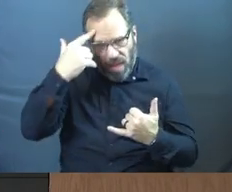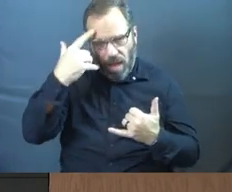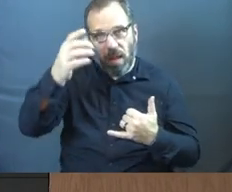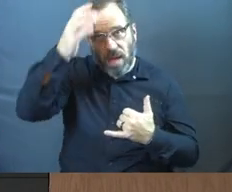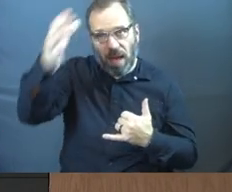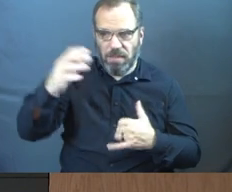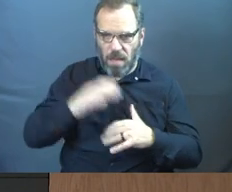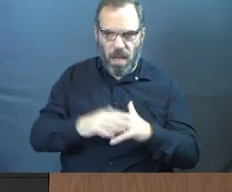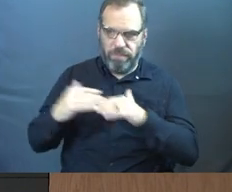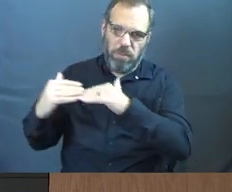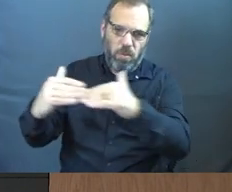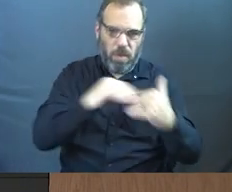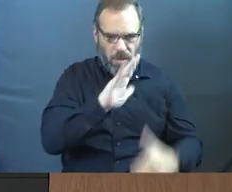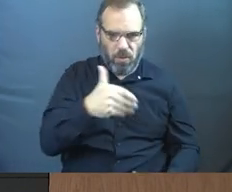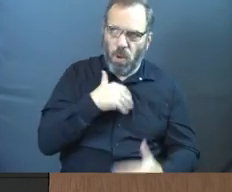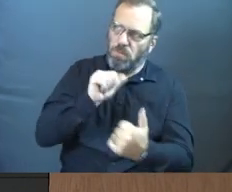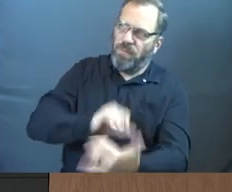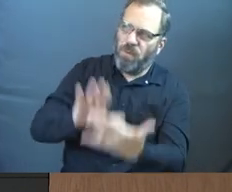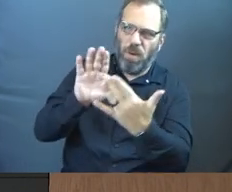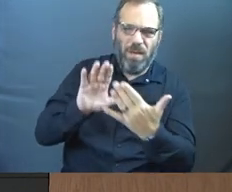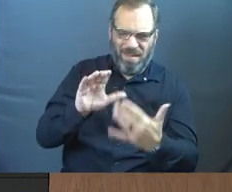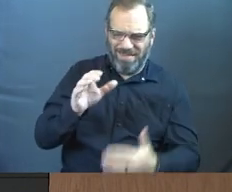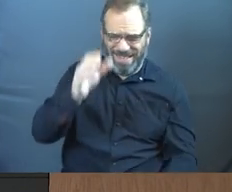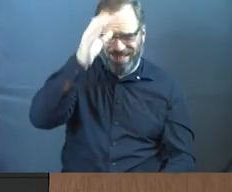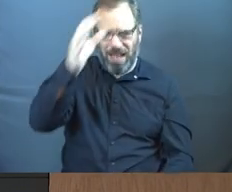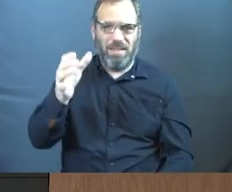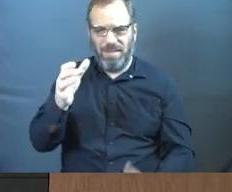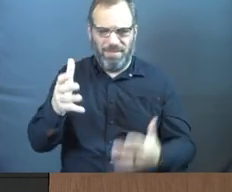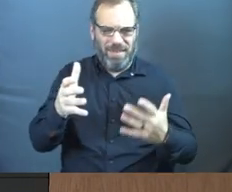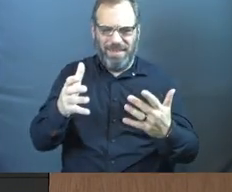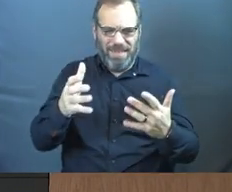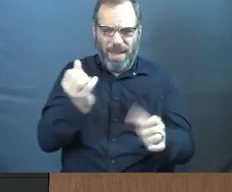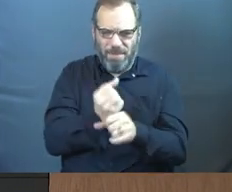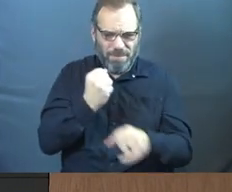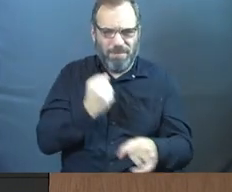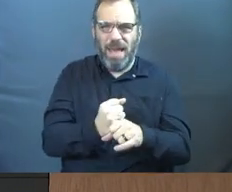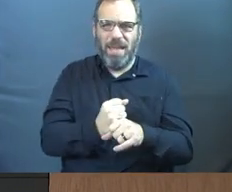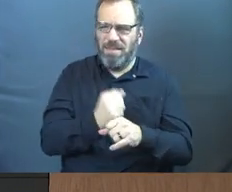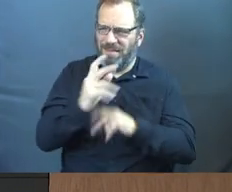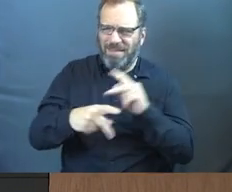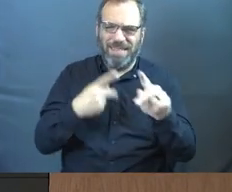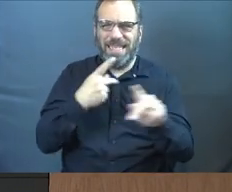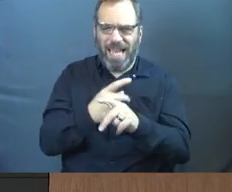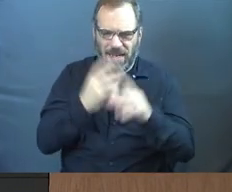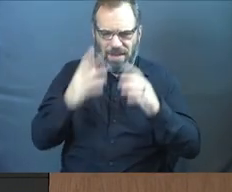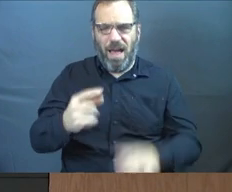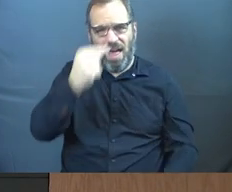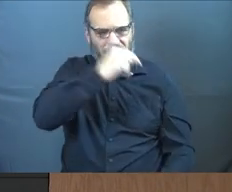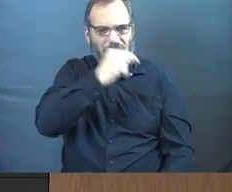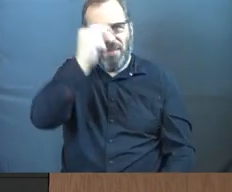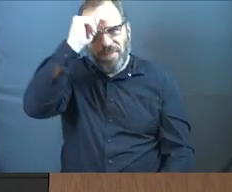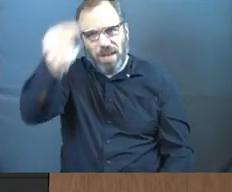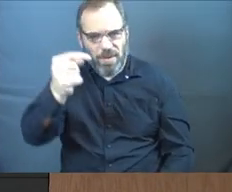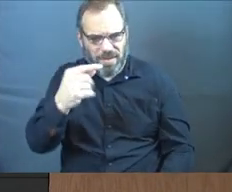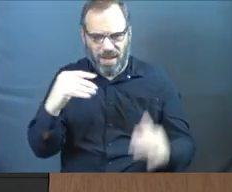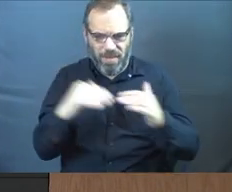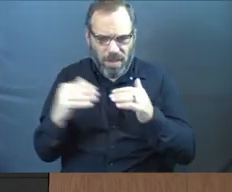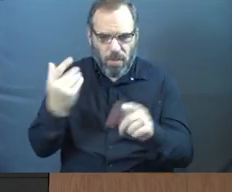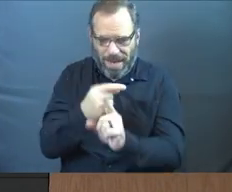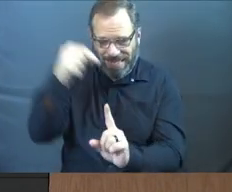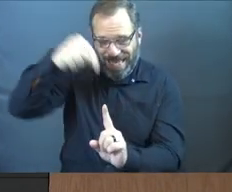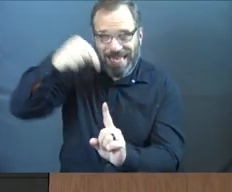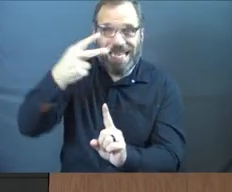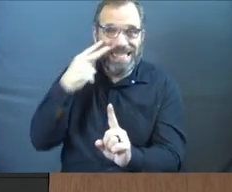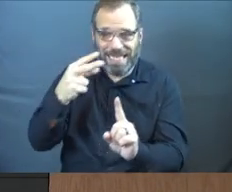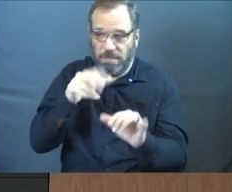The concept of equality of souls before God. This concept furnishes the prototype of all theories of equal rights. Nietzsche sees